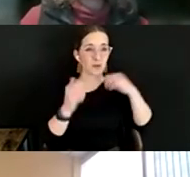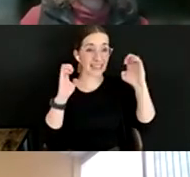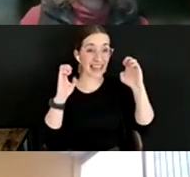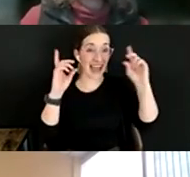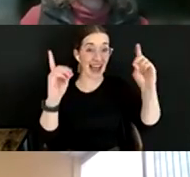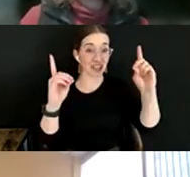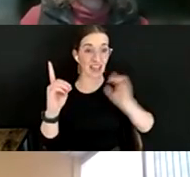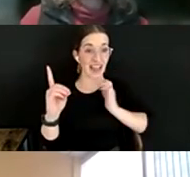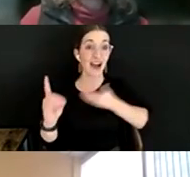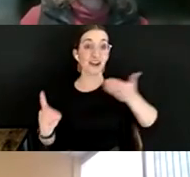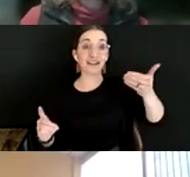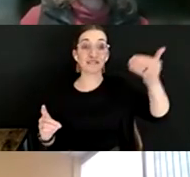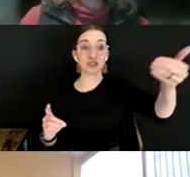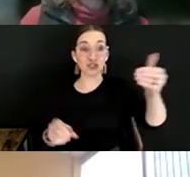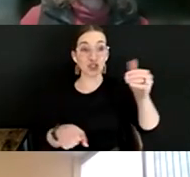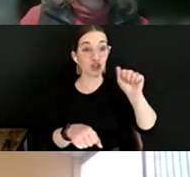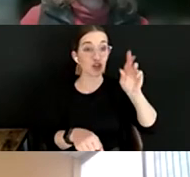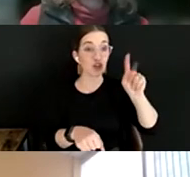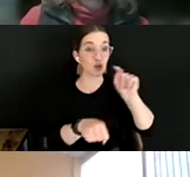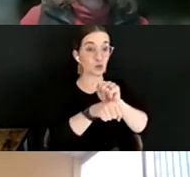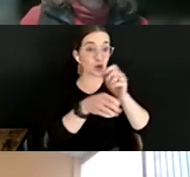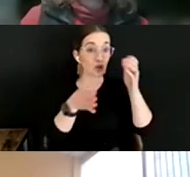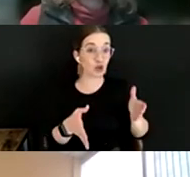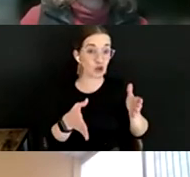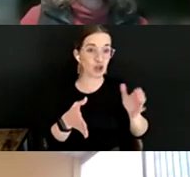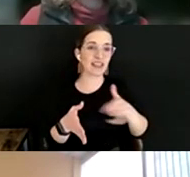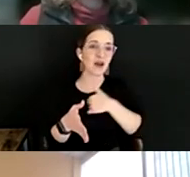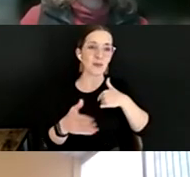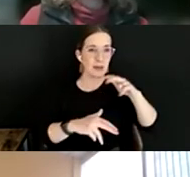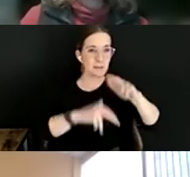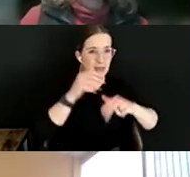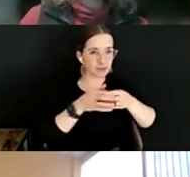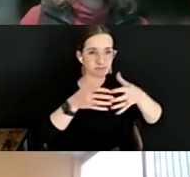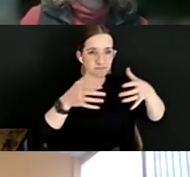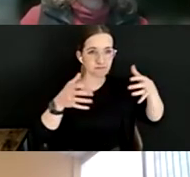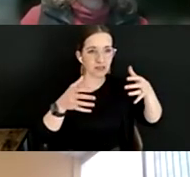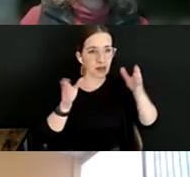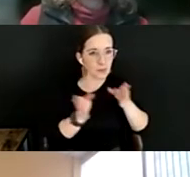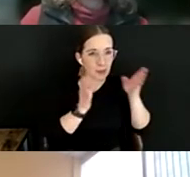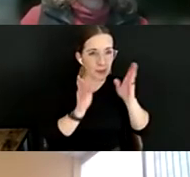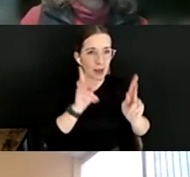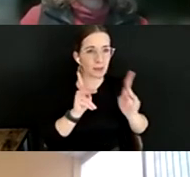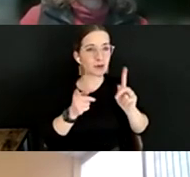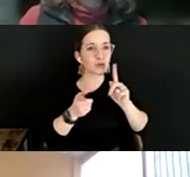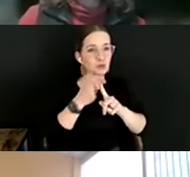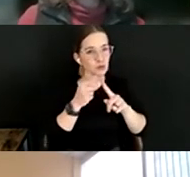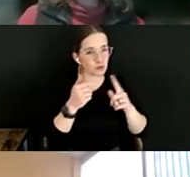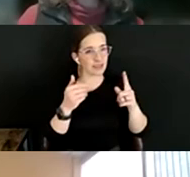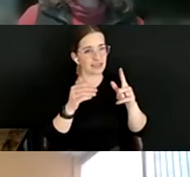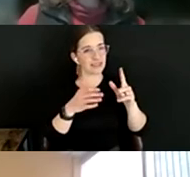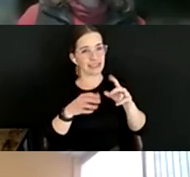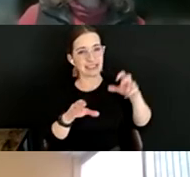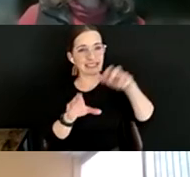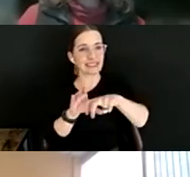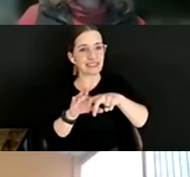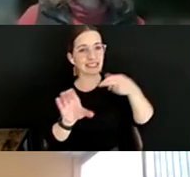future arts workers so that we are actually building a pool of people who can step into those roles as opposed to seeing it diminish, diminish,